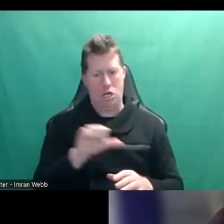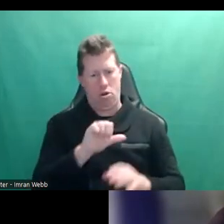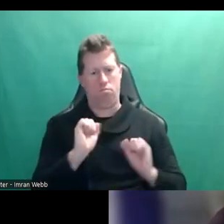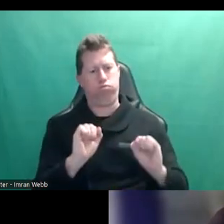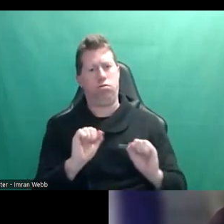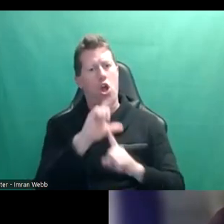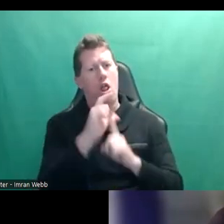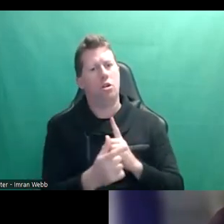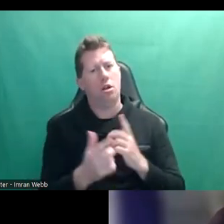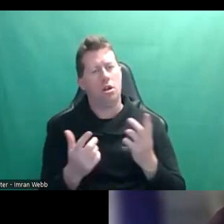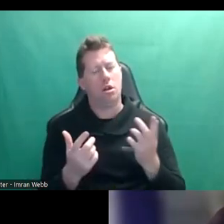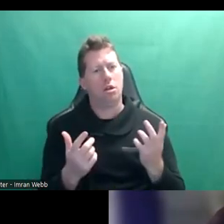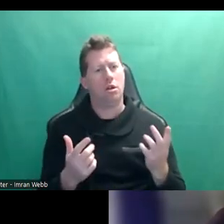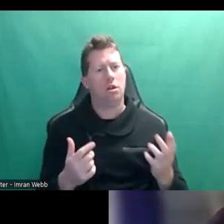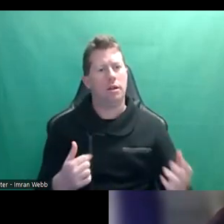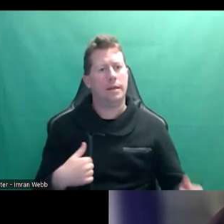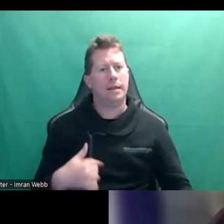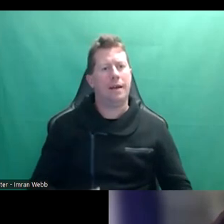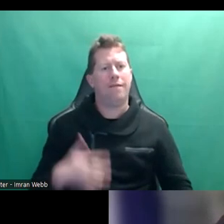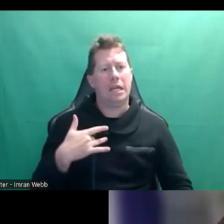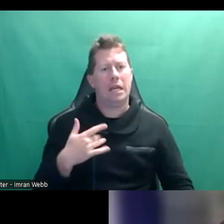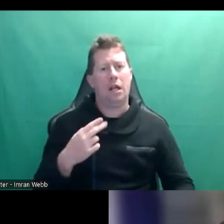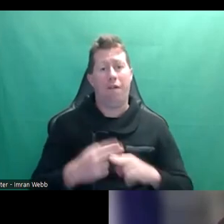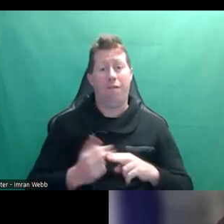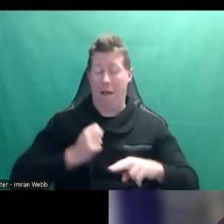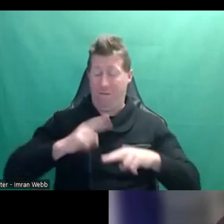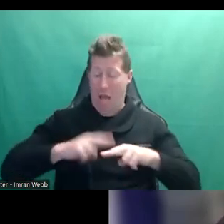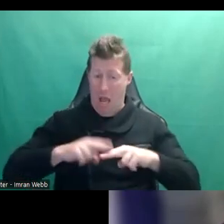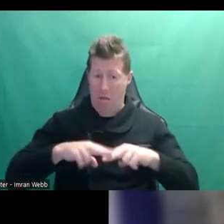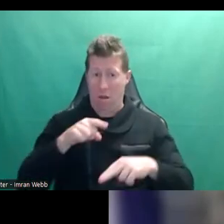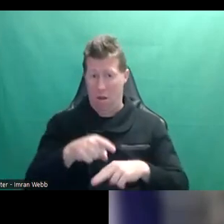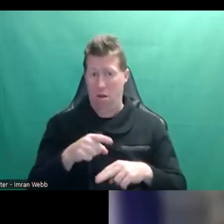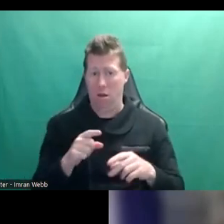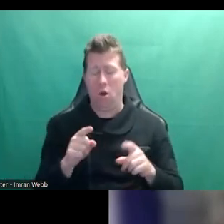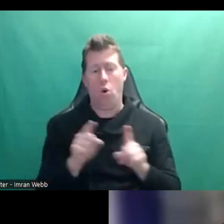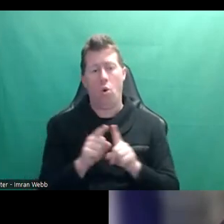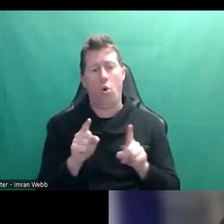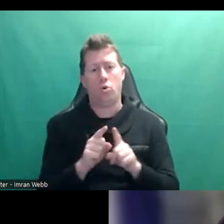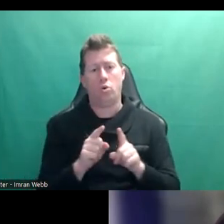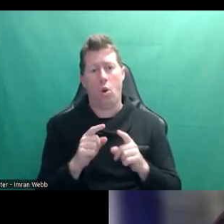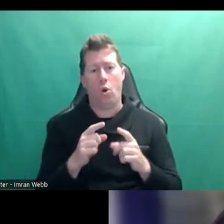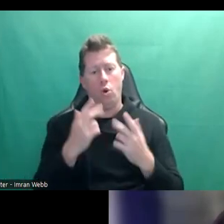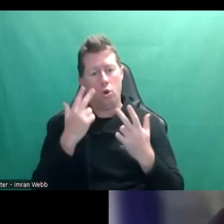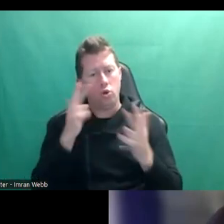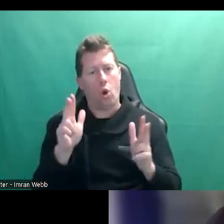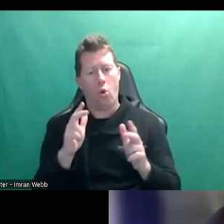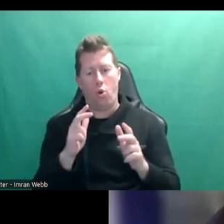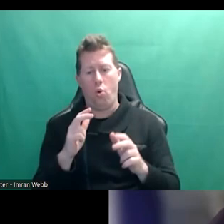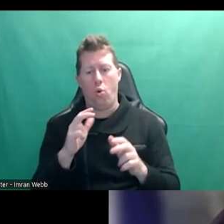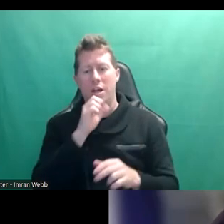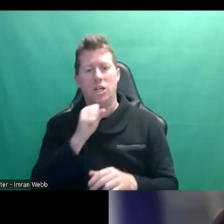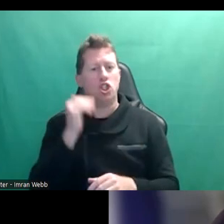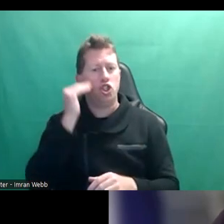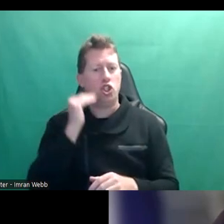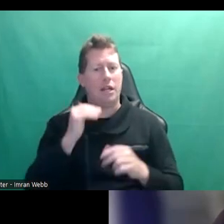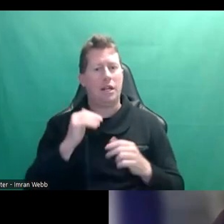and I think that for my father, that, that also intersected with gender in the, okay, you